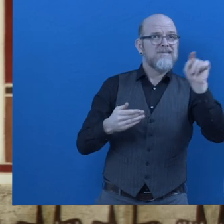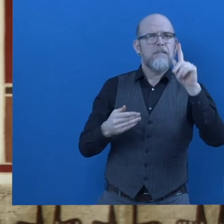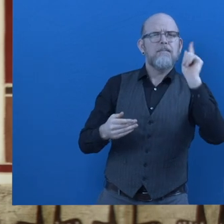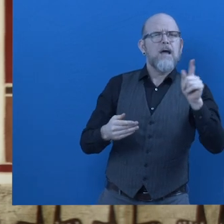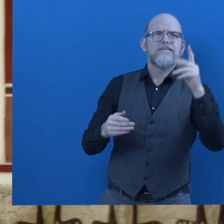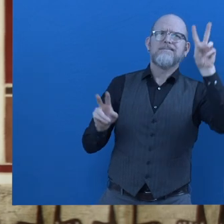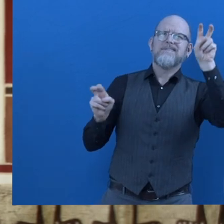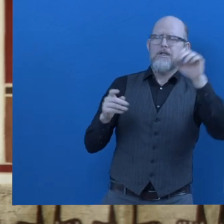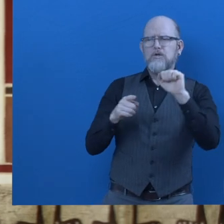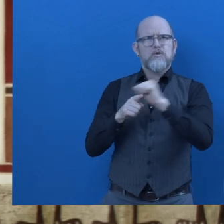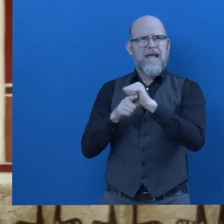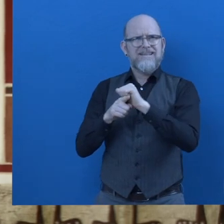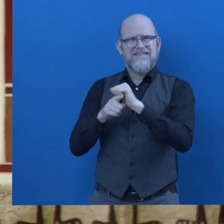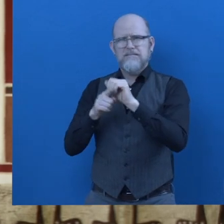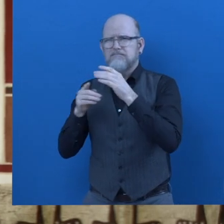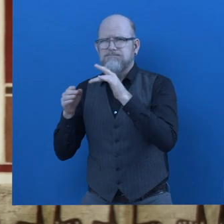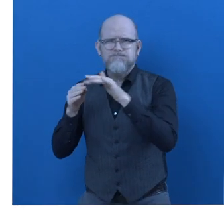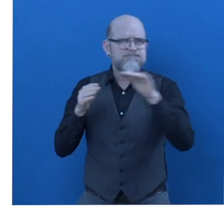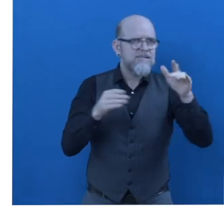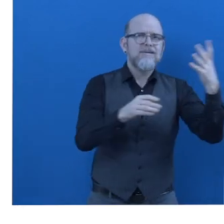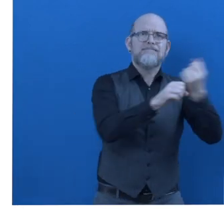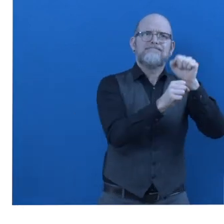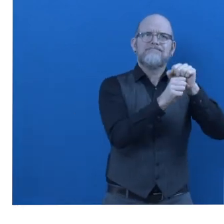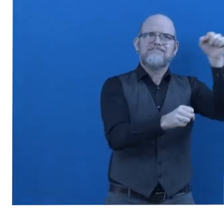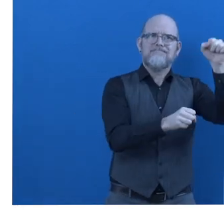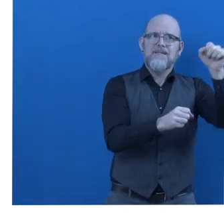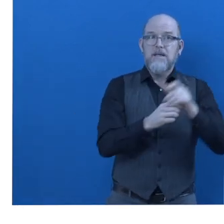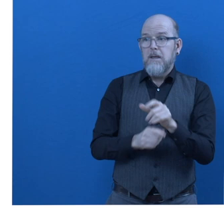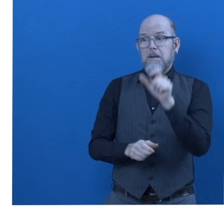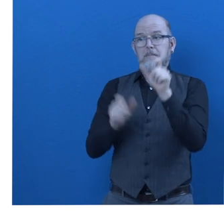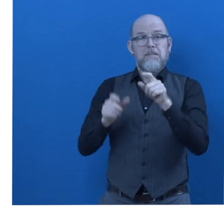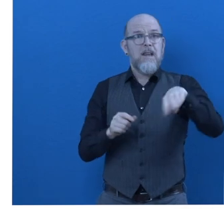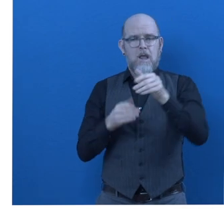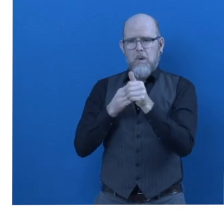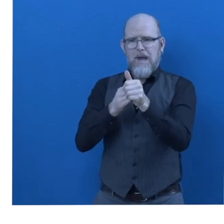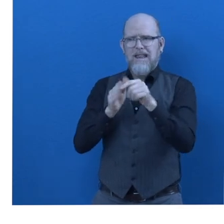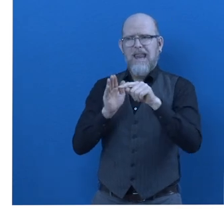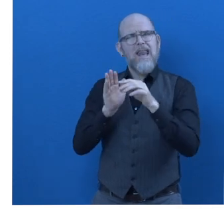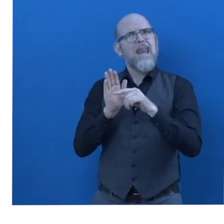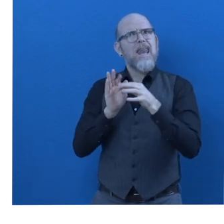graduation for youths with disabilities. How does guideline for inclusion work?